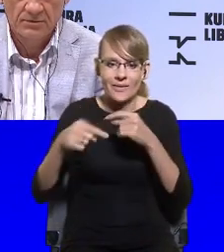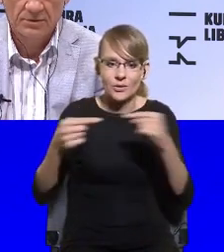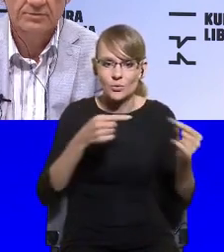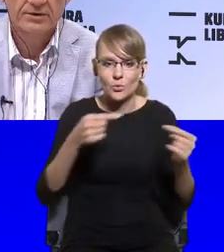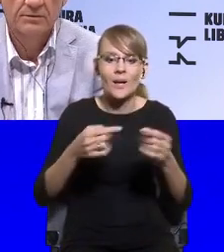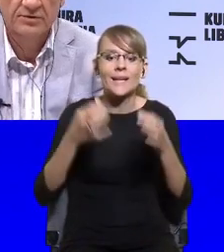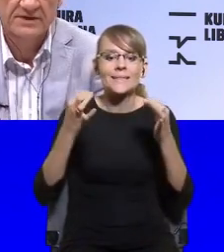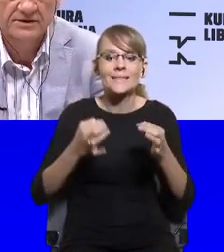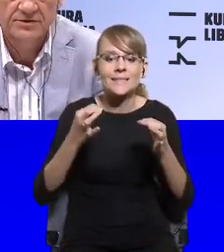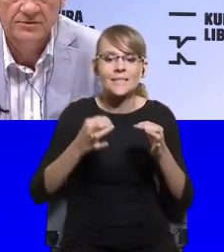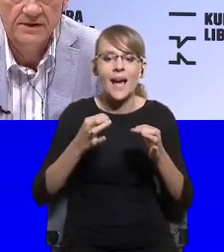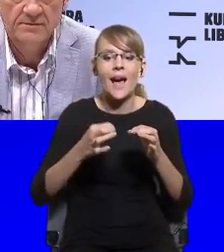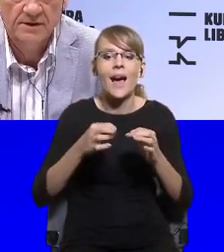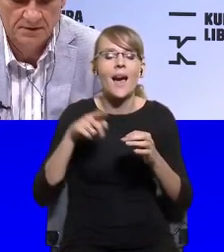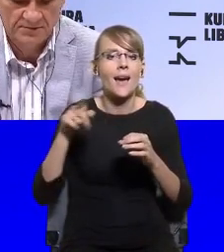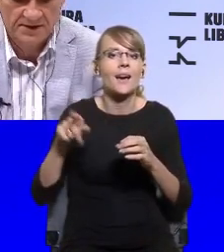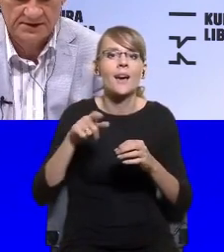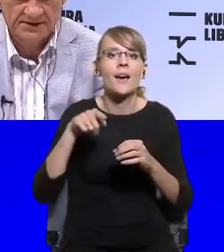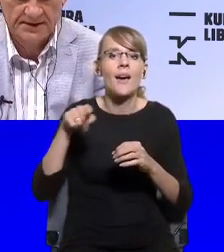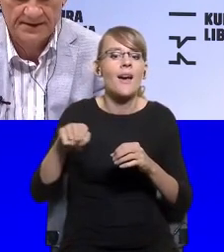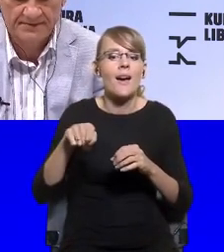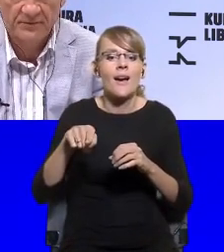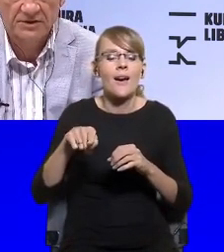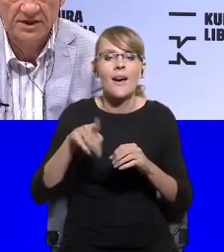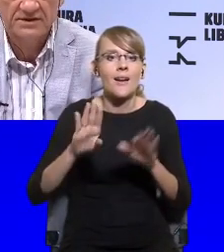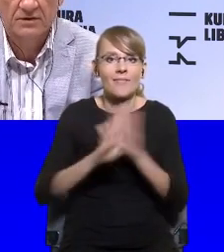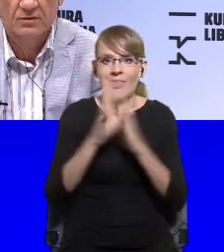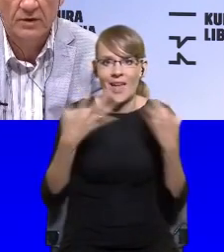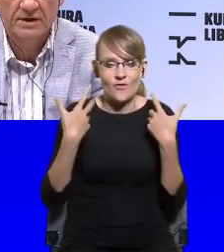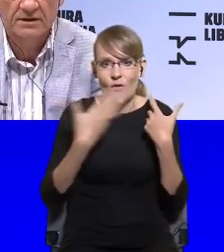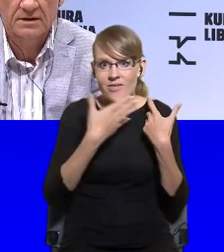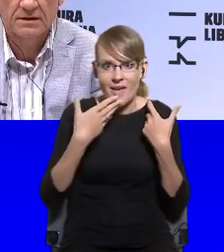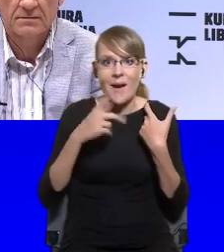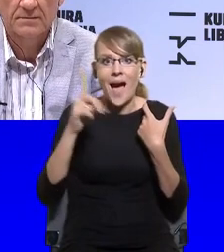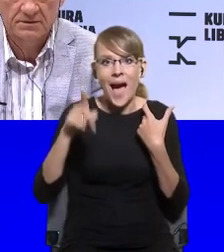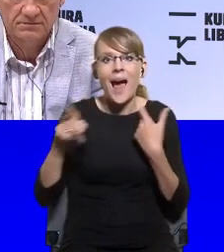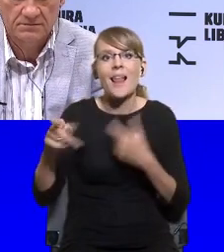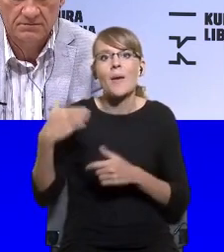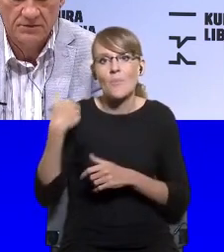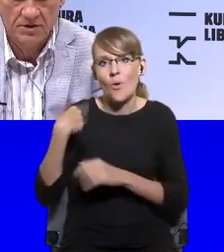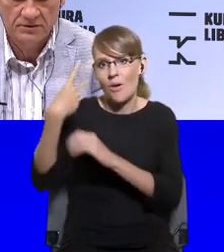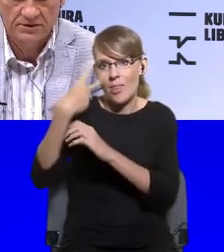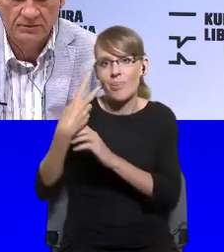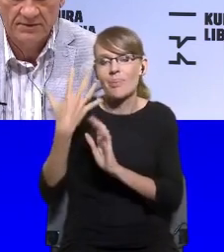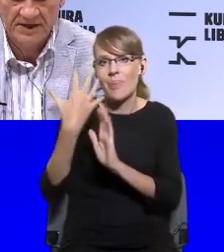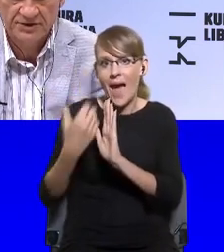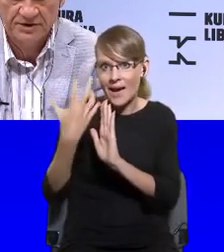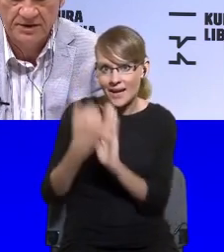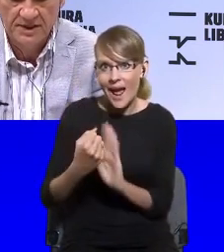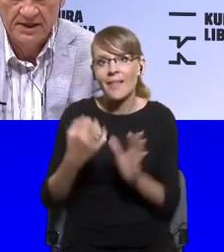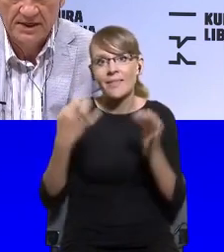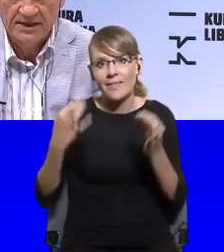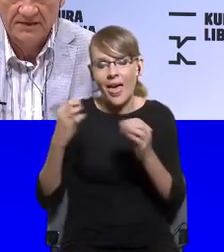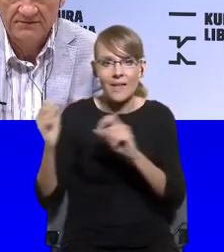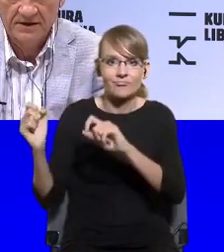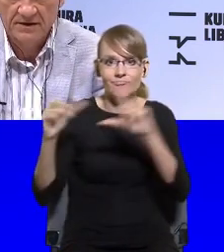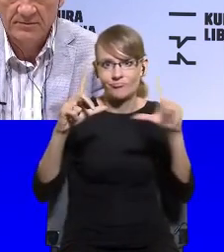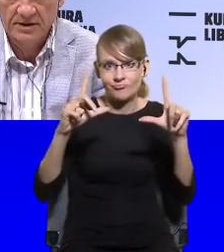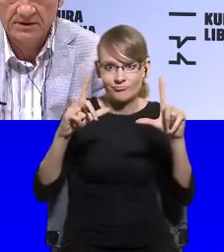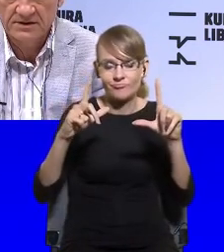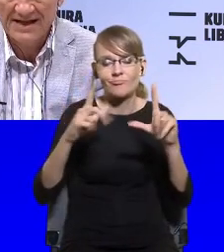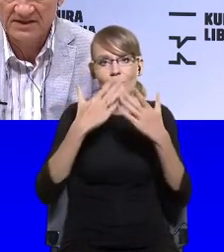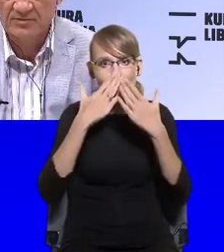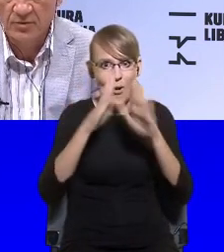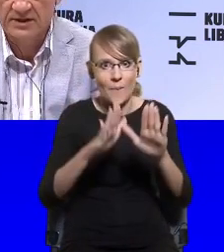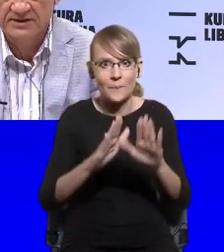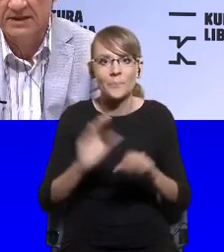which we will present to you in a minute. And just a quick note, quick mention. Jan Werner